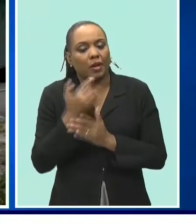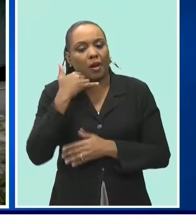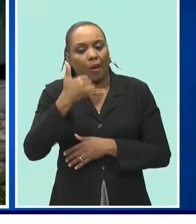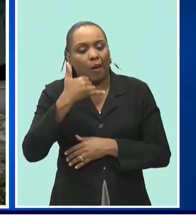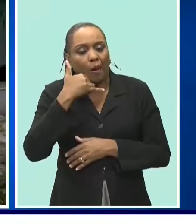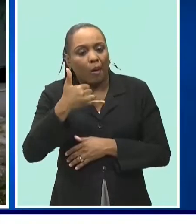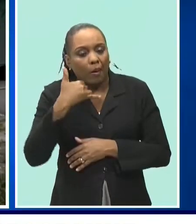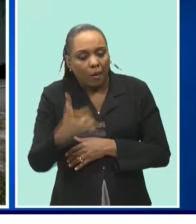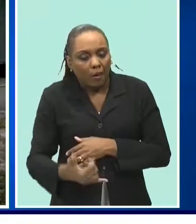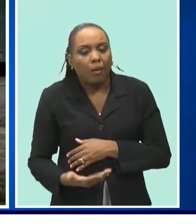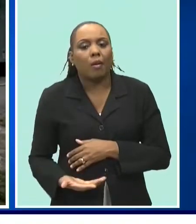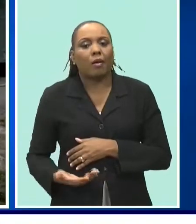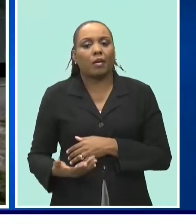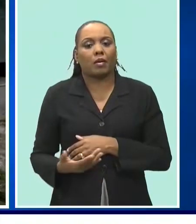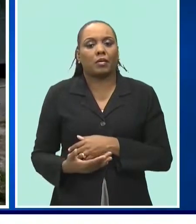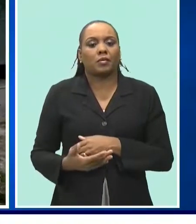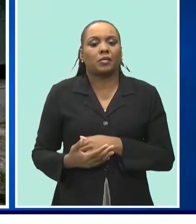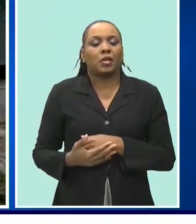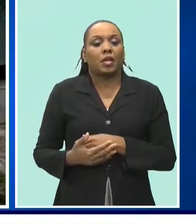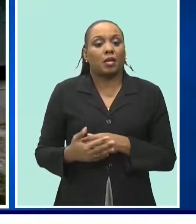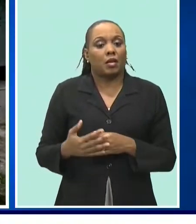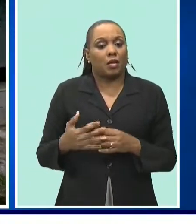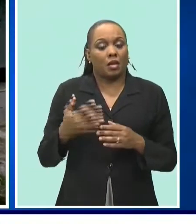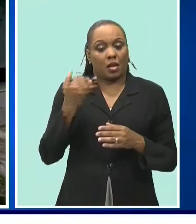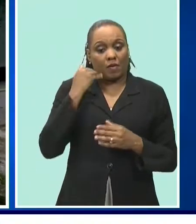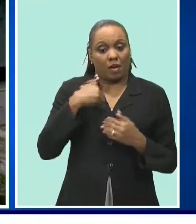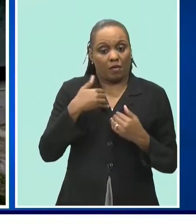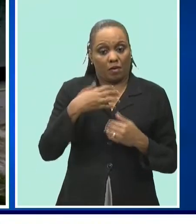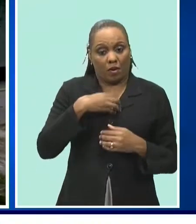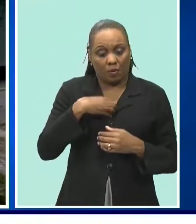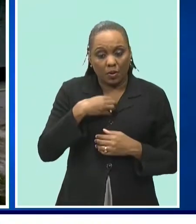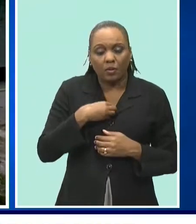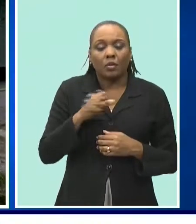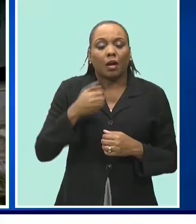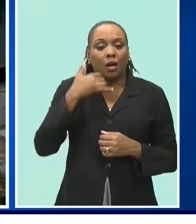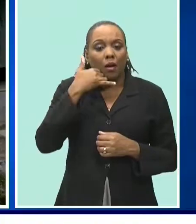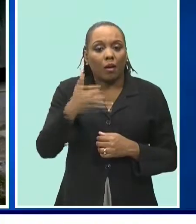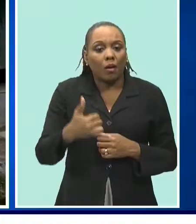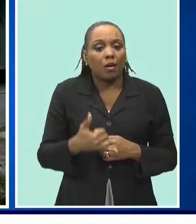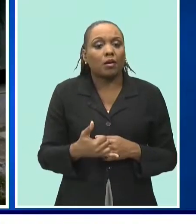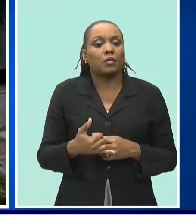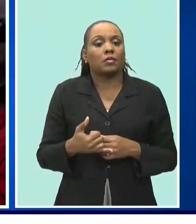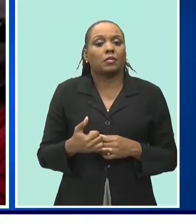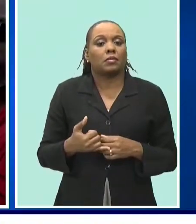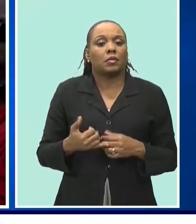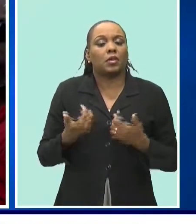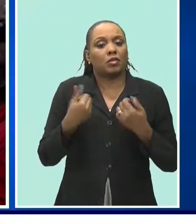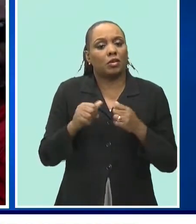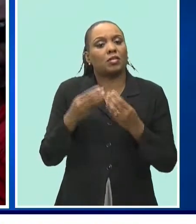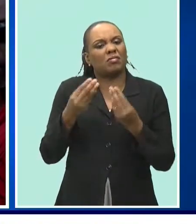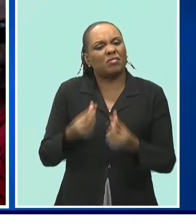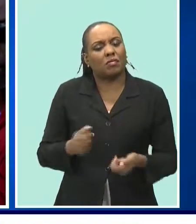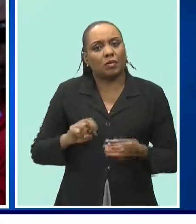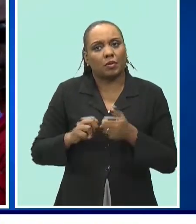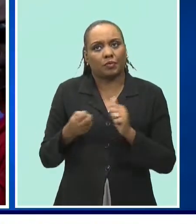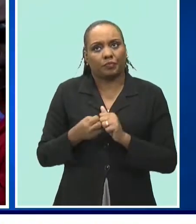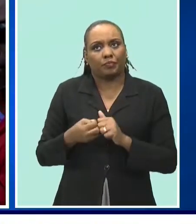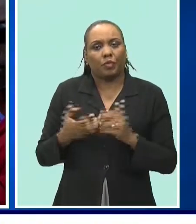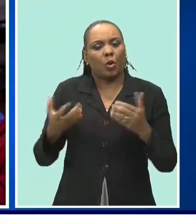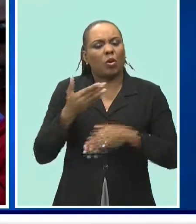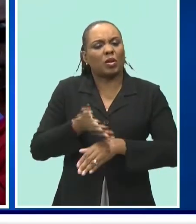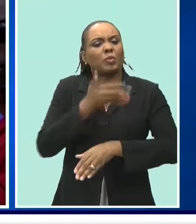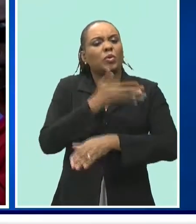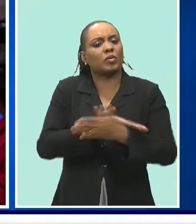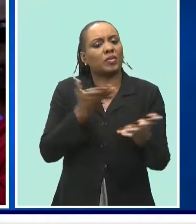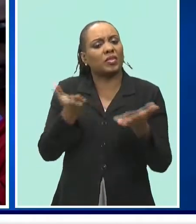union the bwa and the water resources ministry are working together to improve service delivery we put our ideas on the